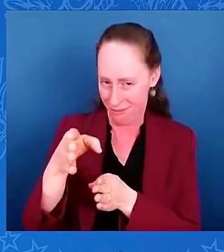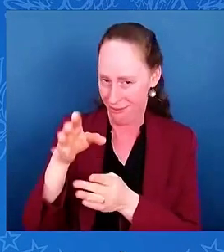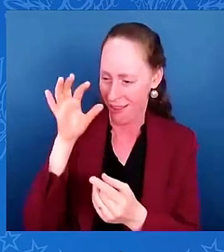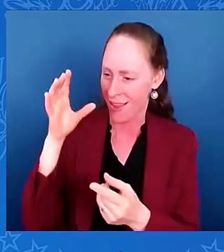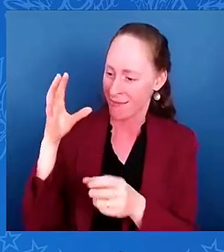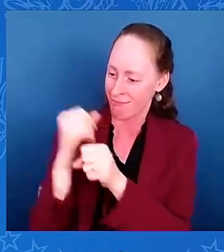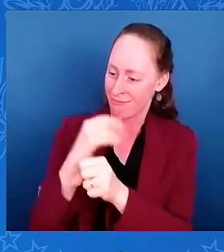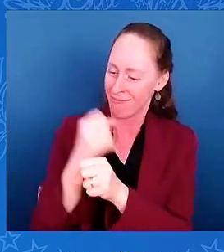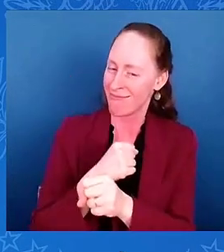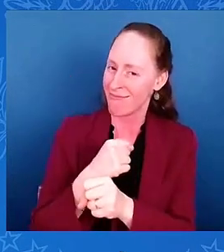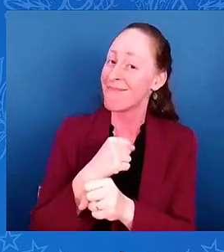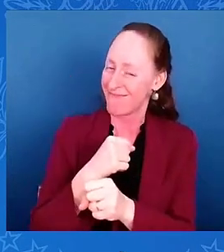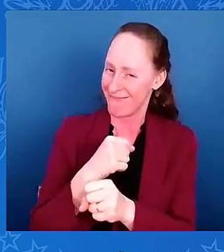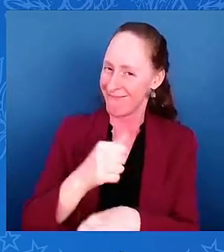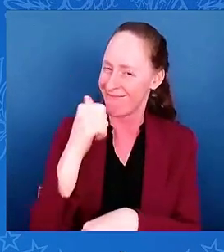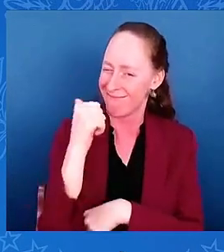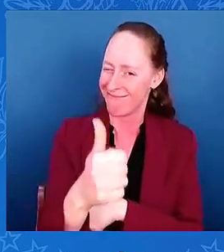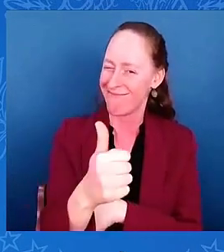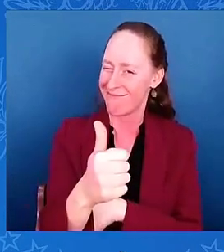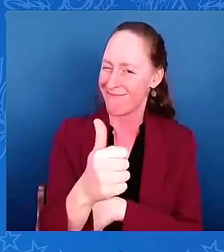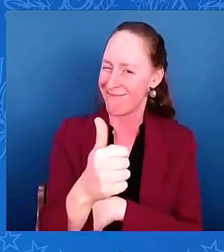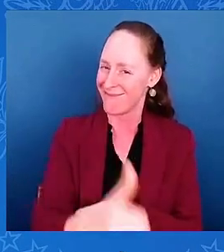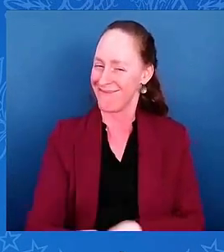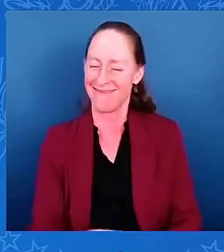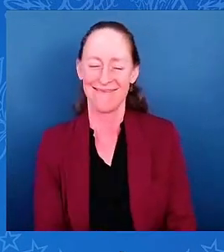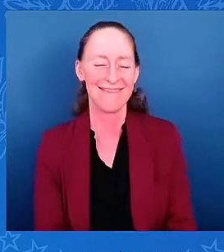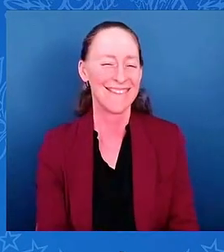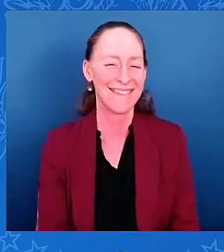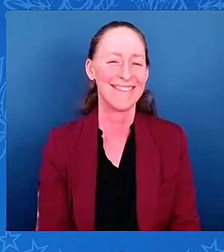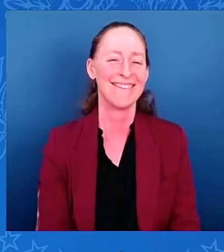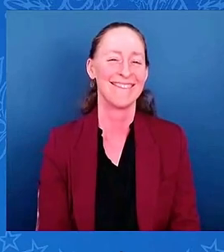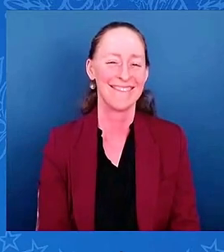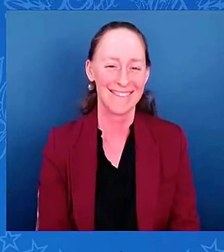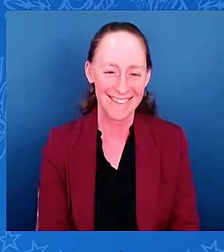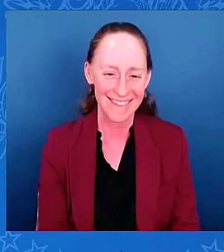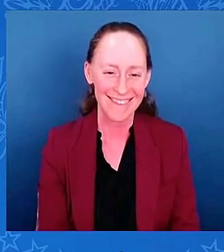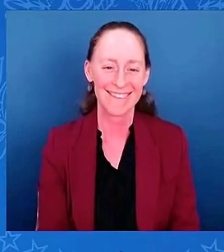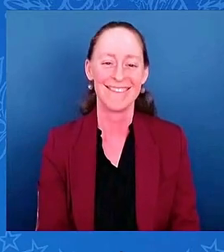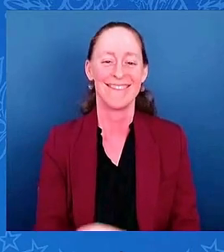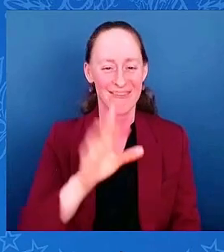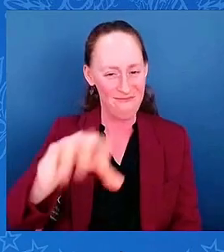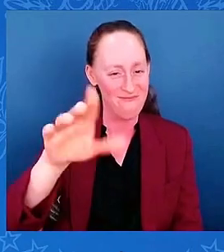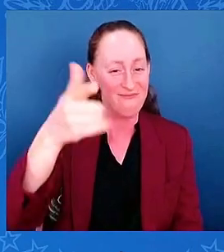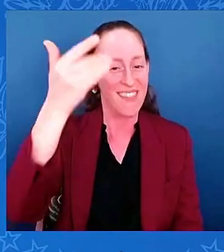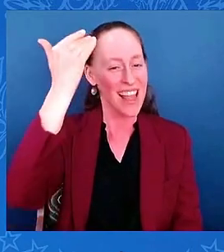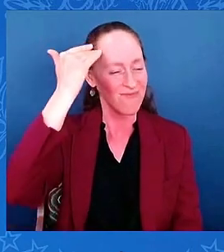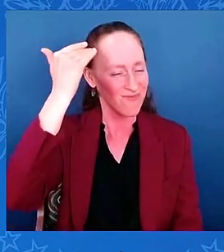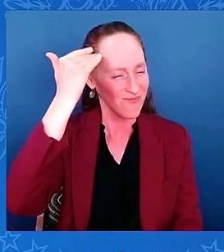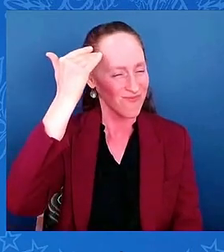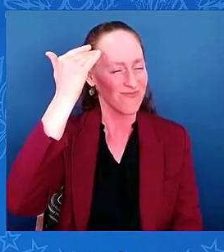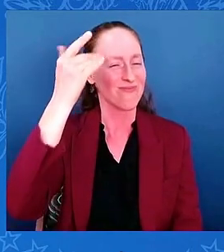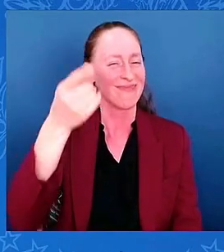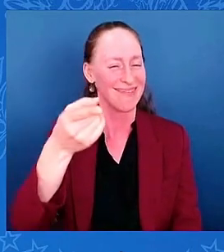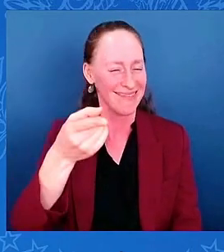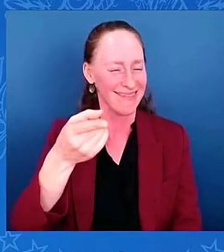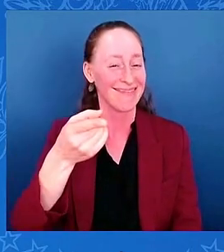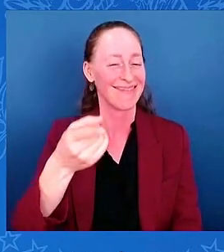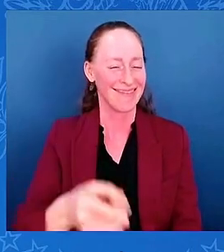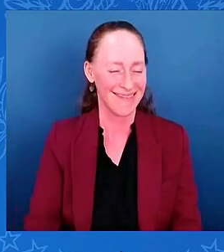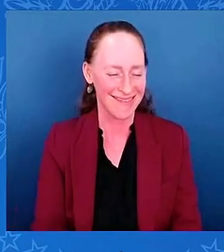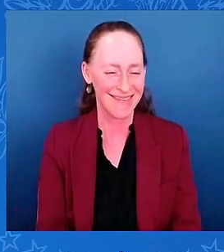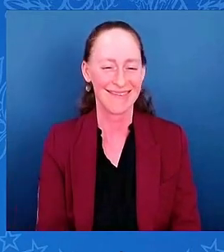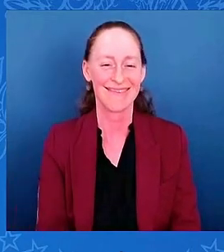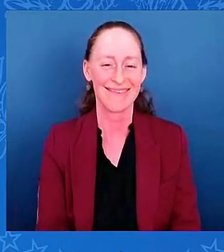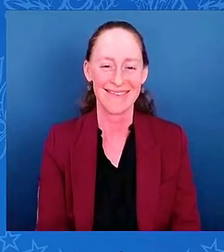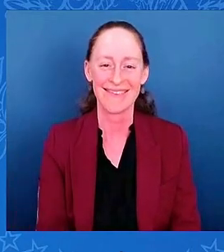I know you'll, I know you let a future Hall of Famer, head coach,